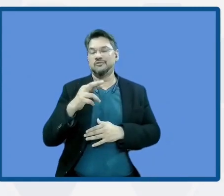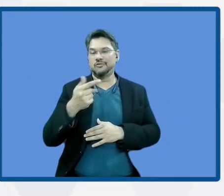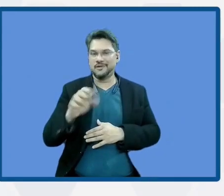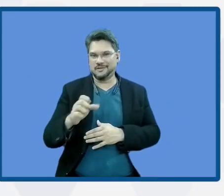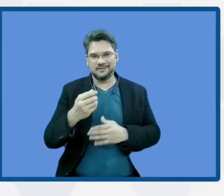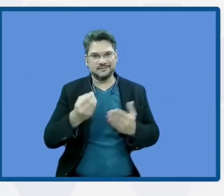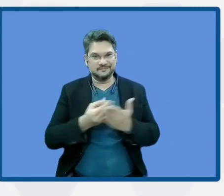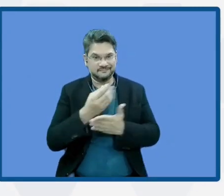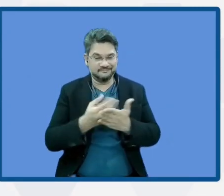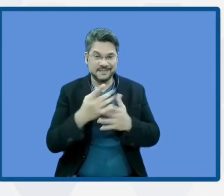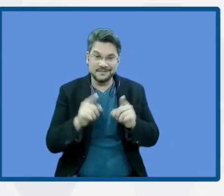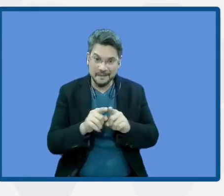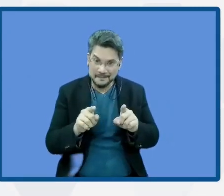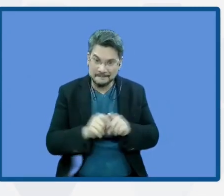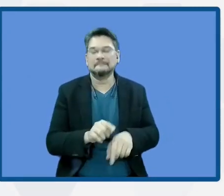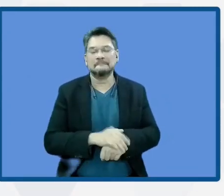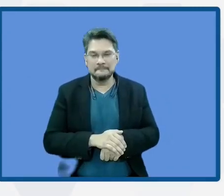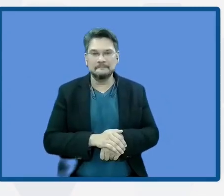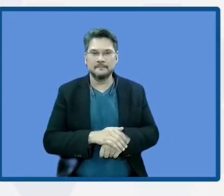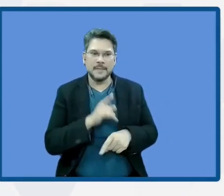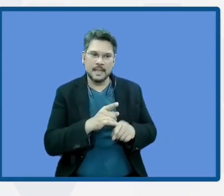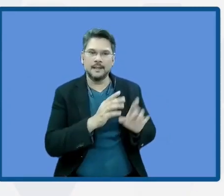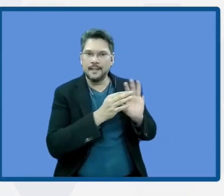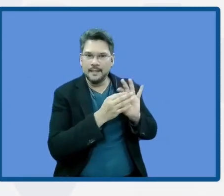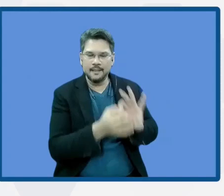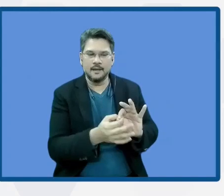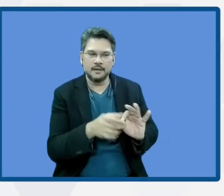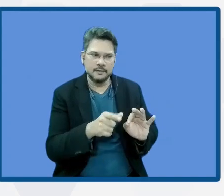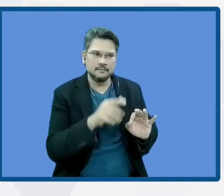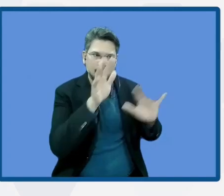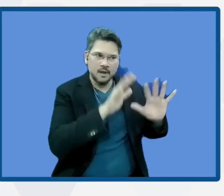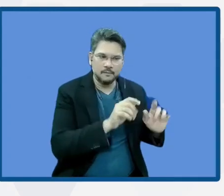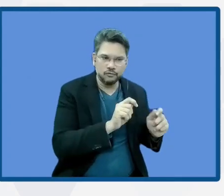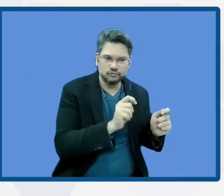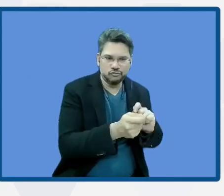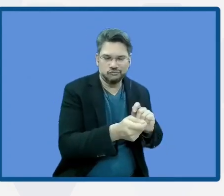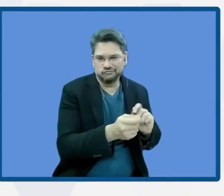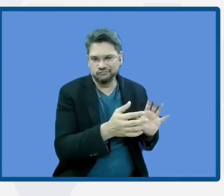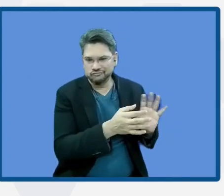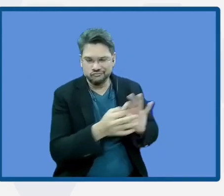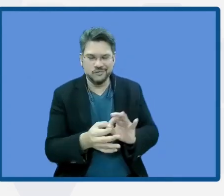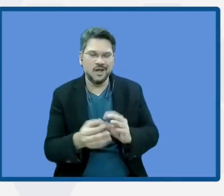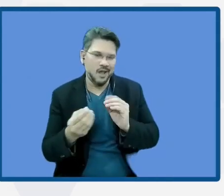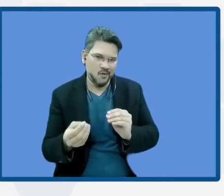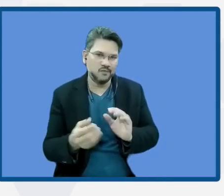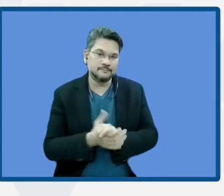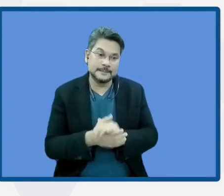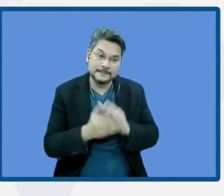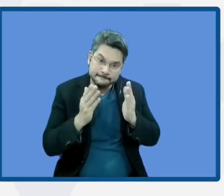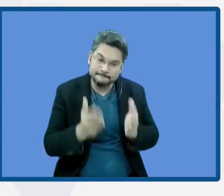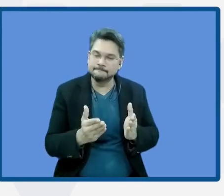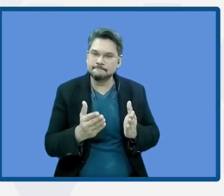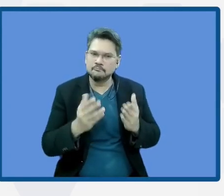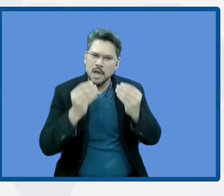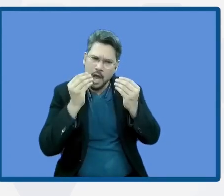solution, of climate change adaptation. So, this is about how to get along